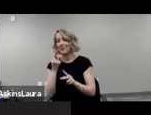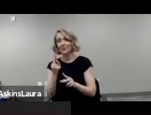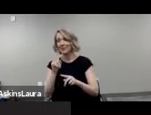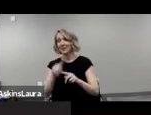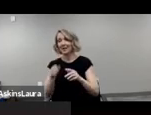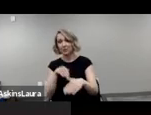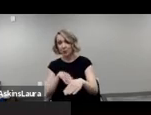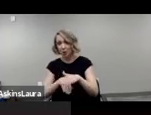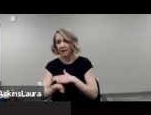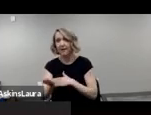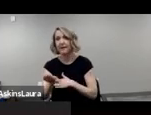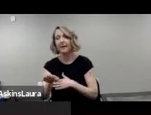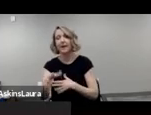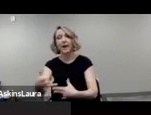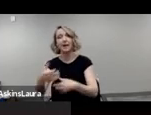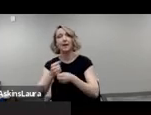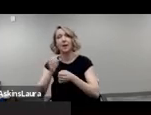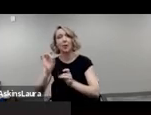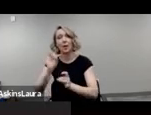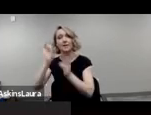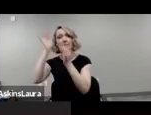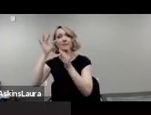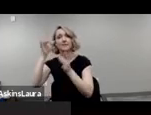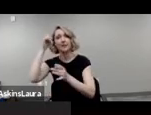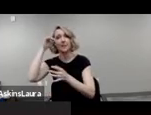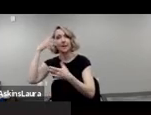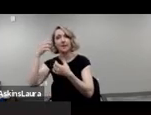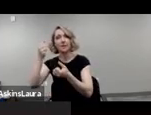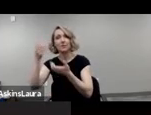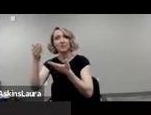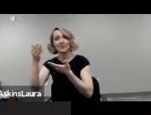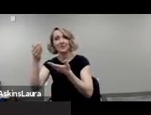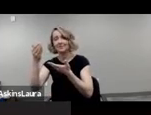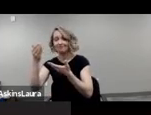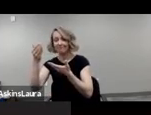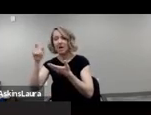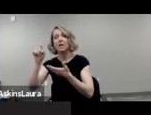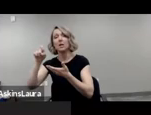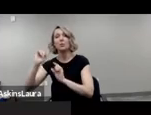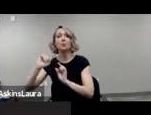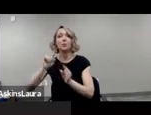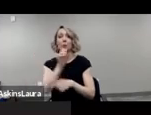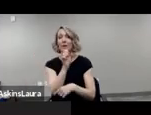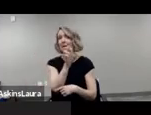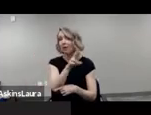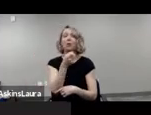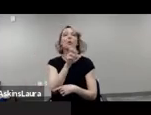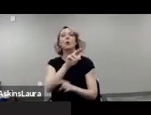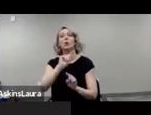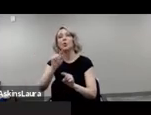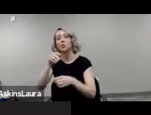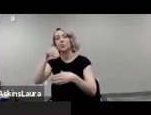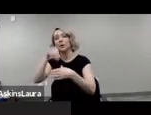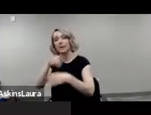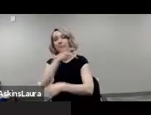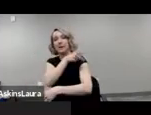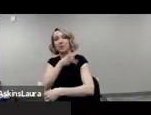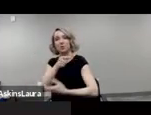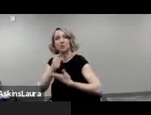receive crisis mental health services. They either have to go to an ER or they have to be taken to an inpatient treatment